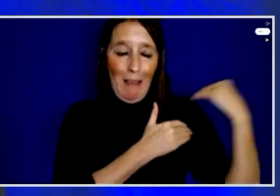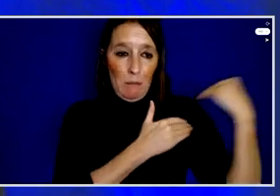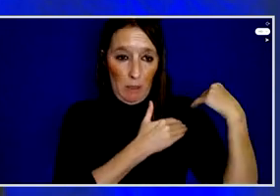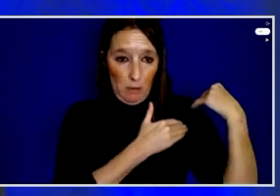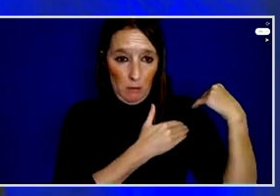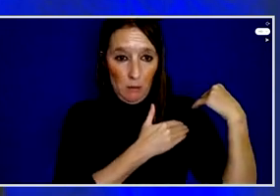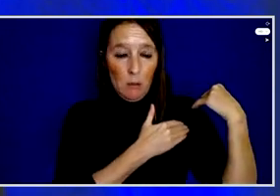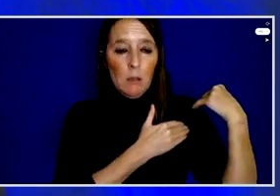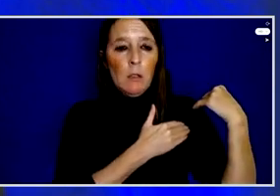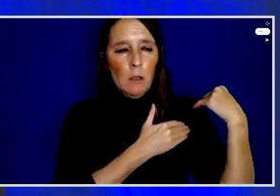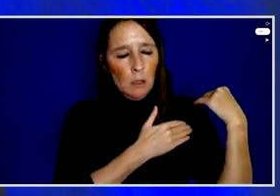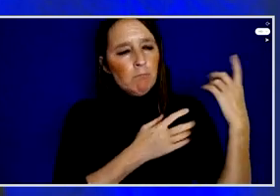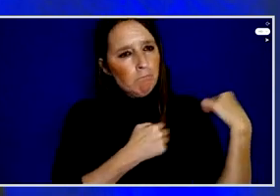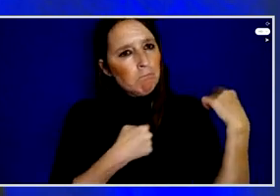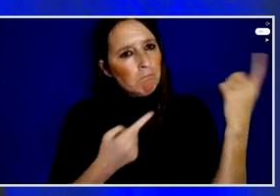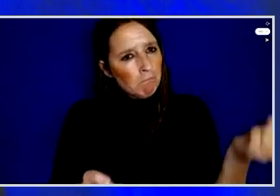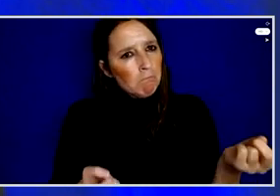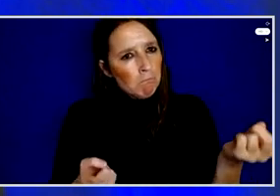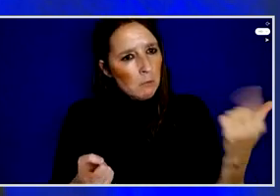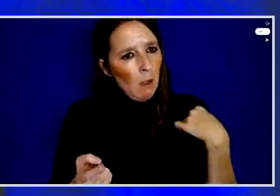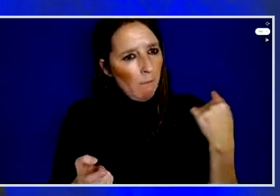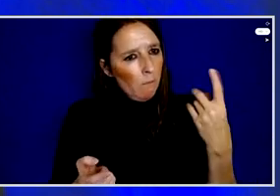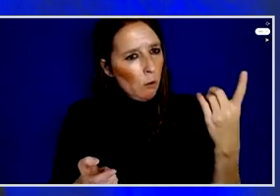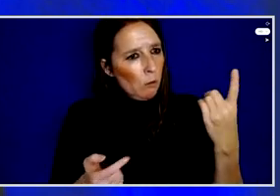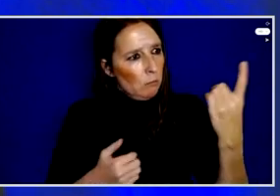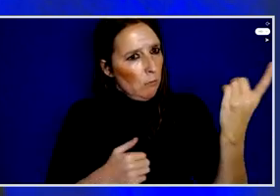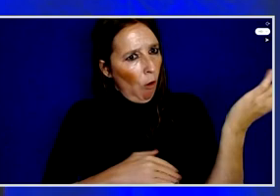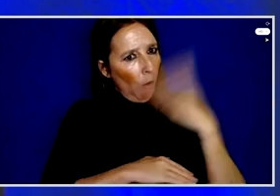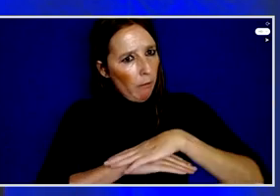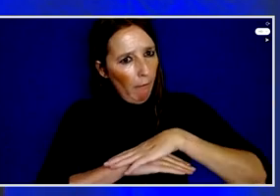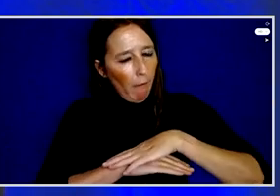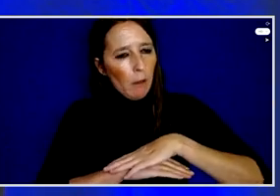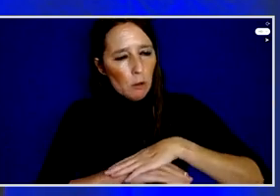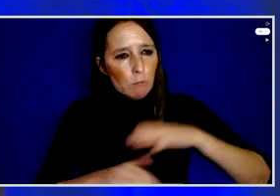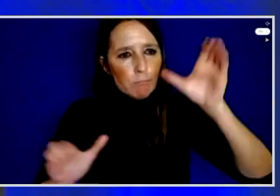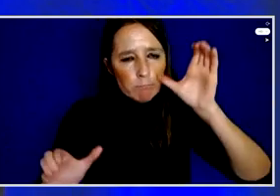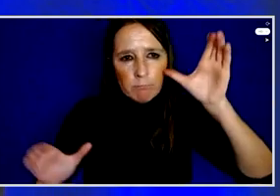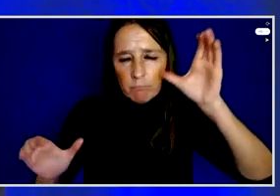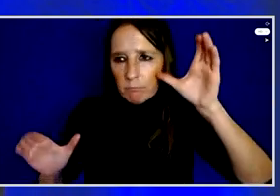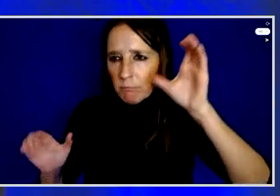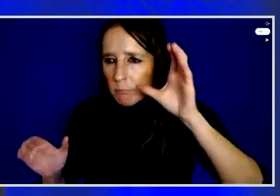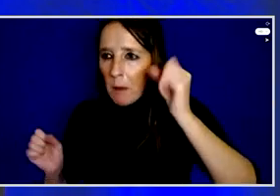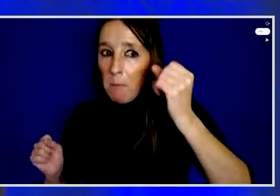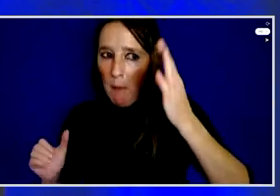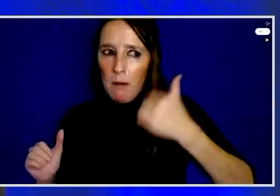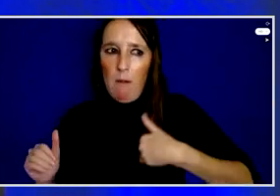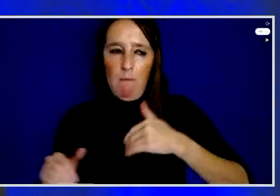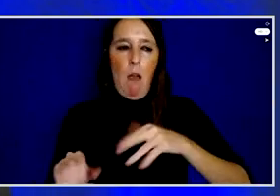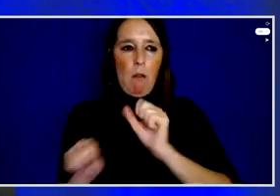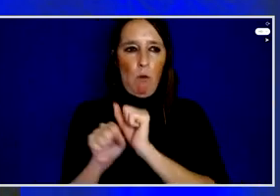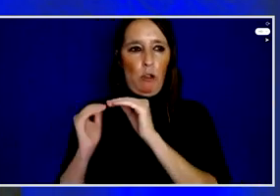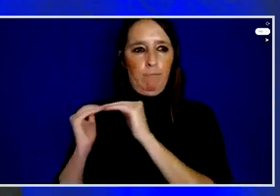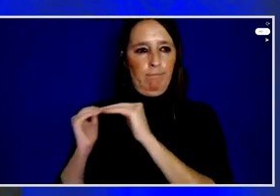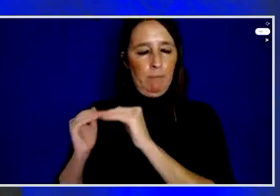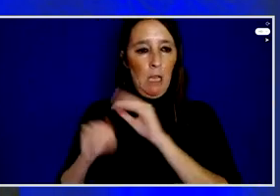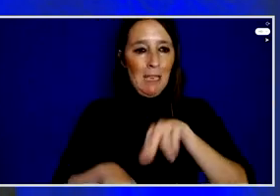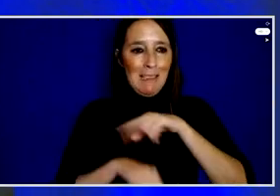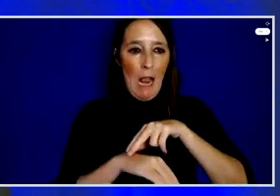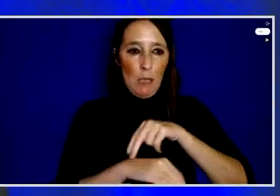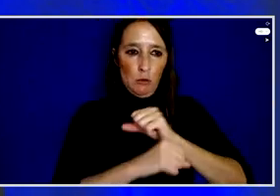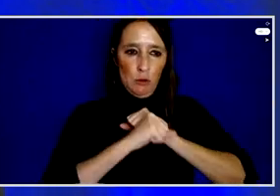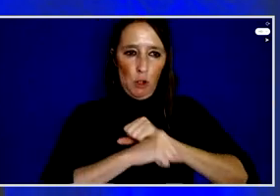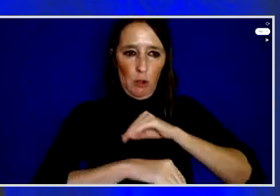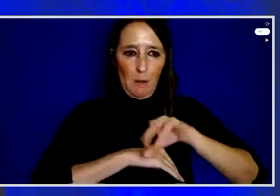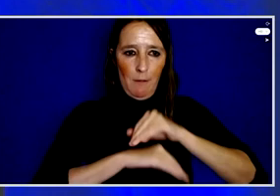course of the day from many of my colleagues, including the National Security Advisor, Jake Sullivan, and